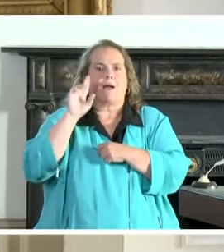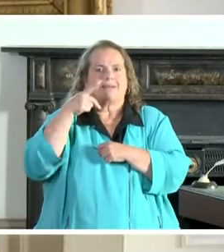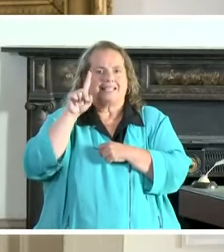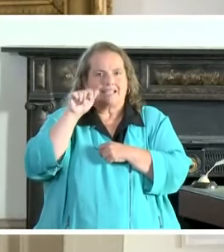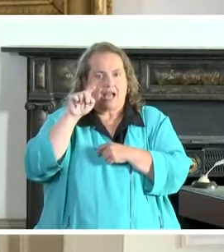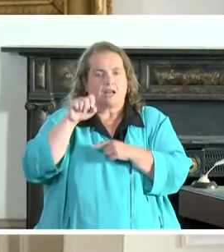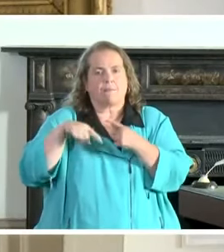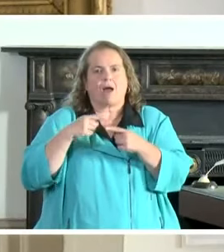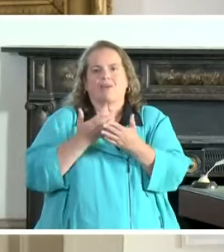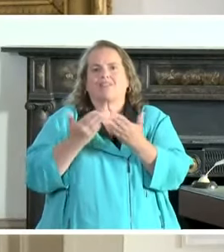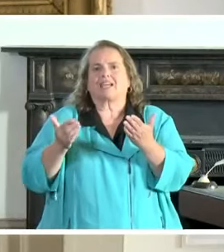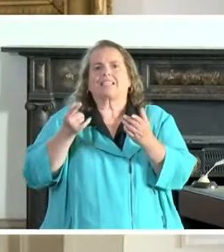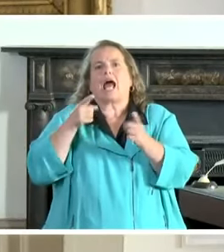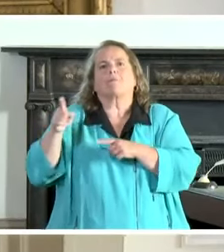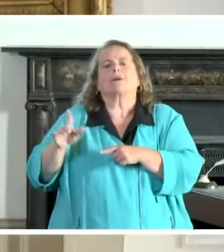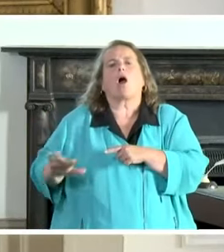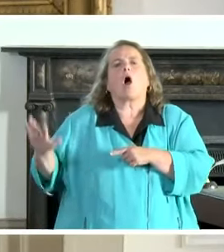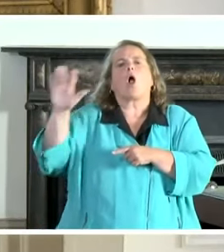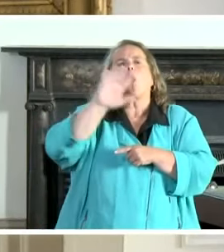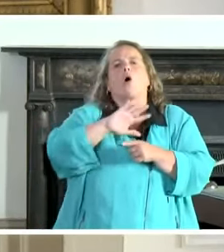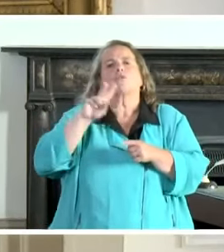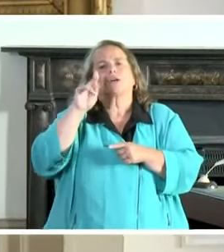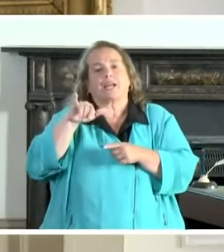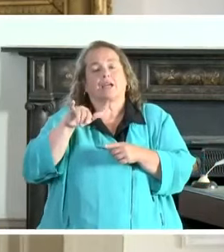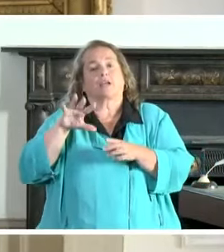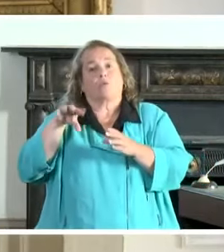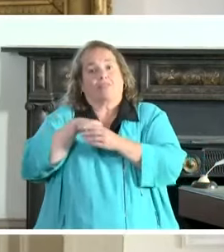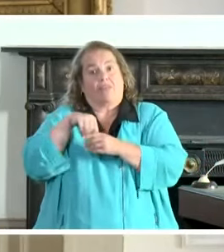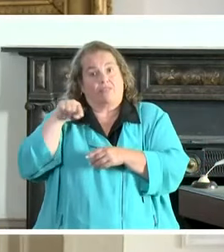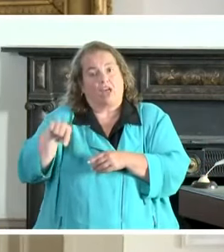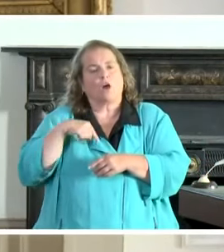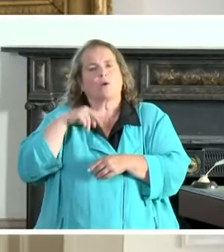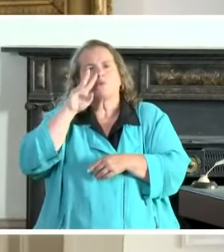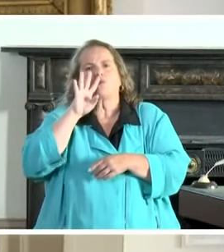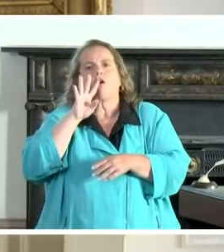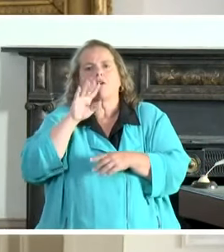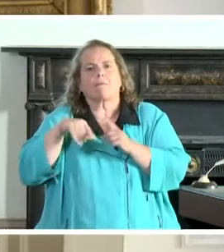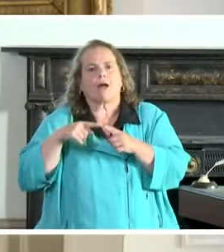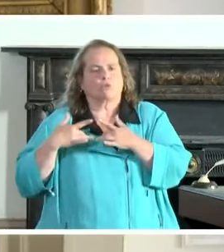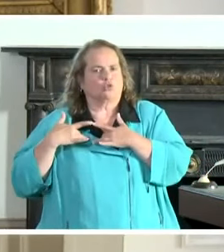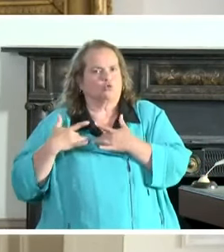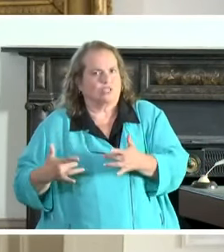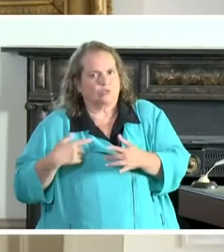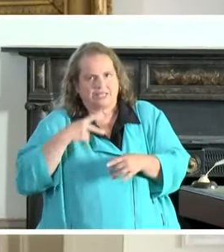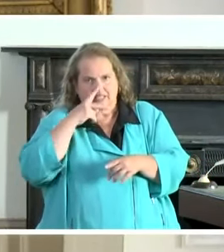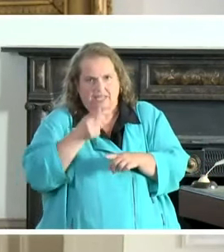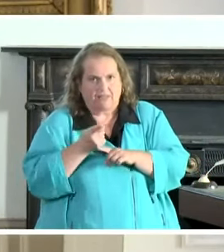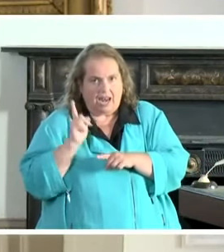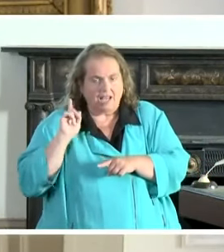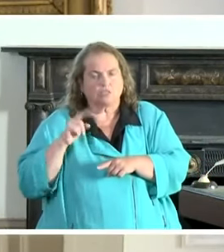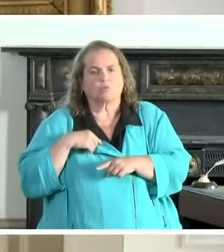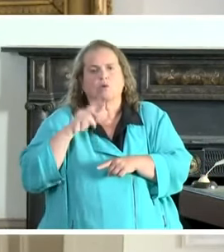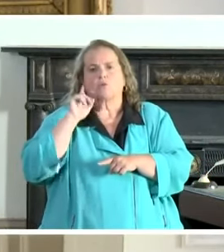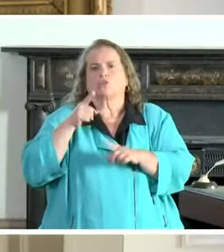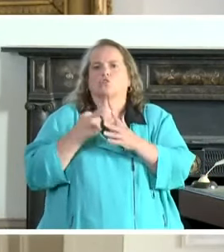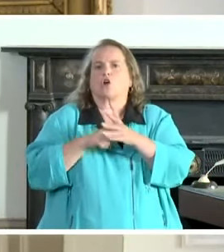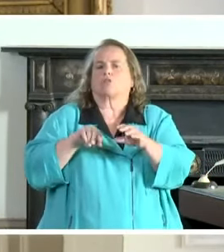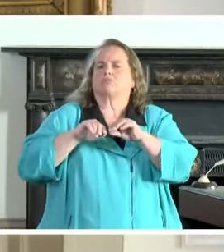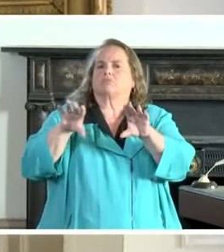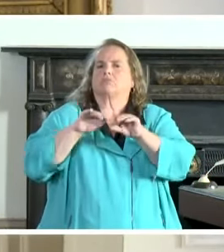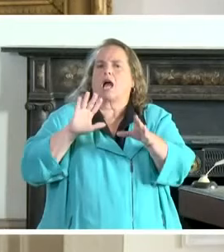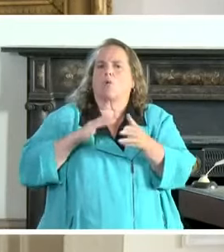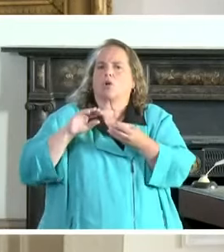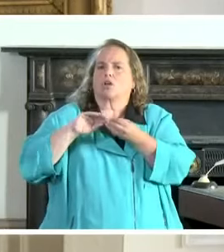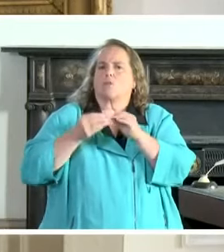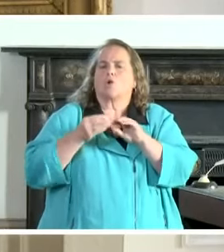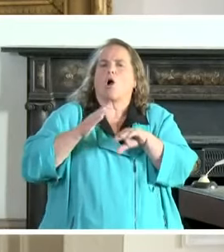all over the Commonwealth. In that we will talk about trends that we've seen in the last week, and we're going to start putting out our numbers on